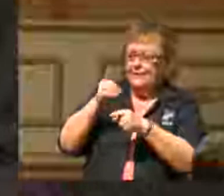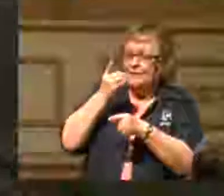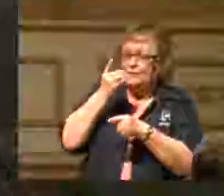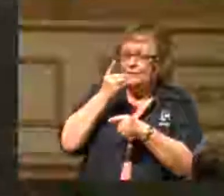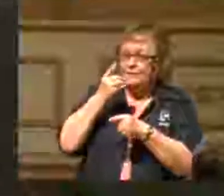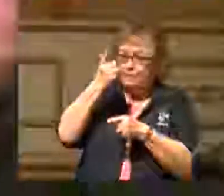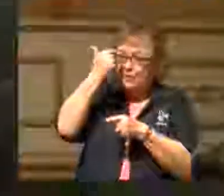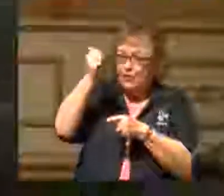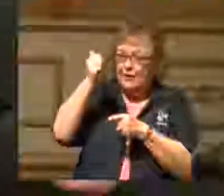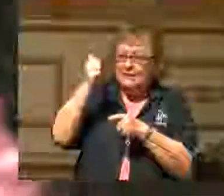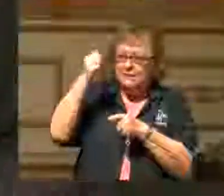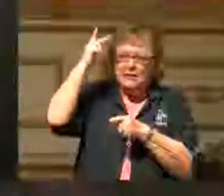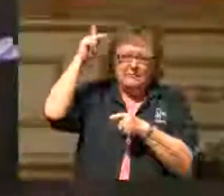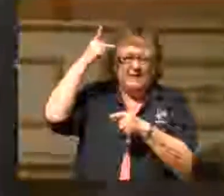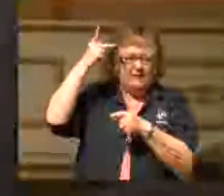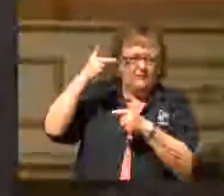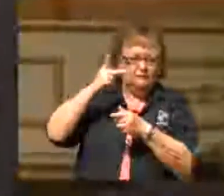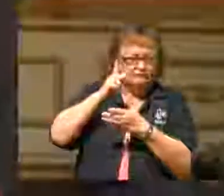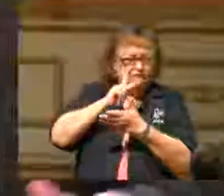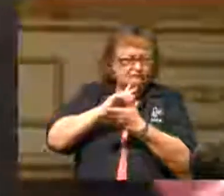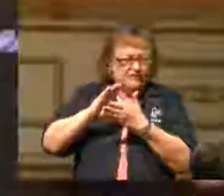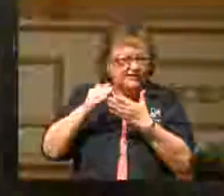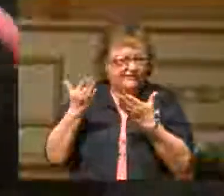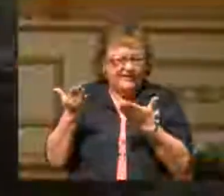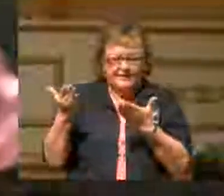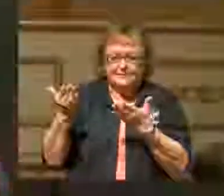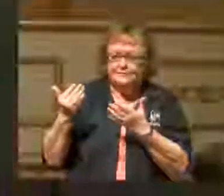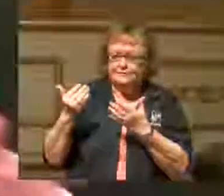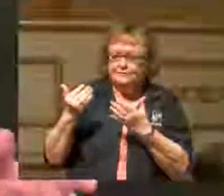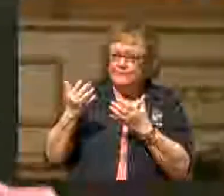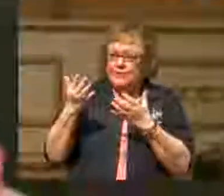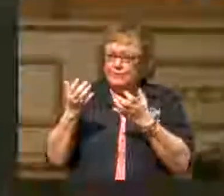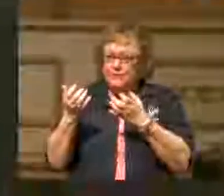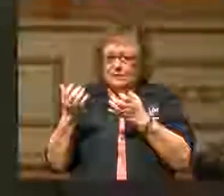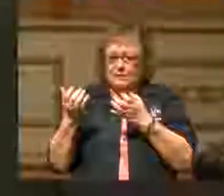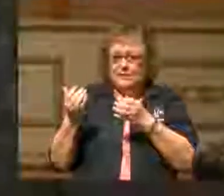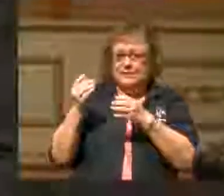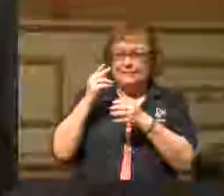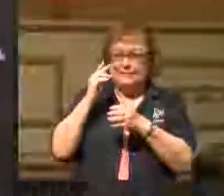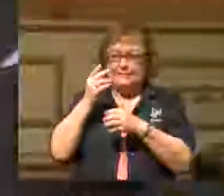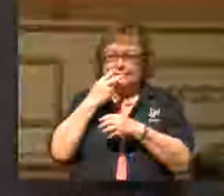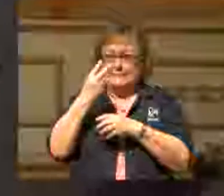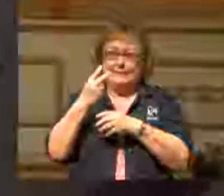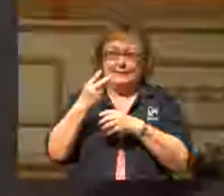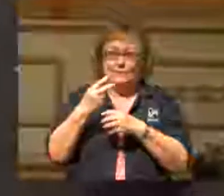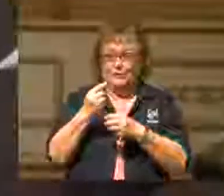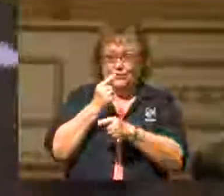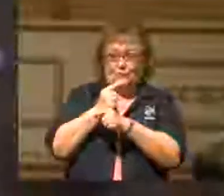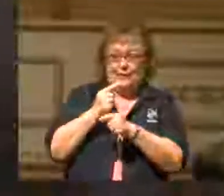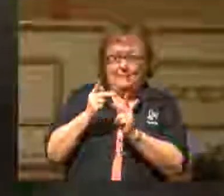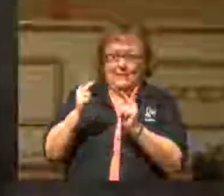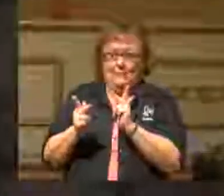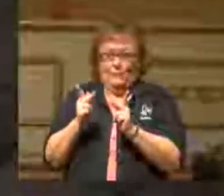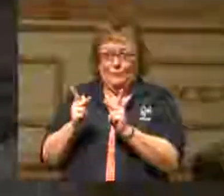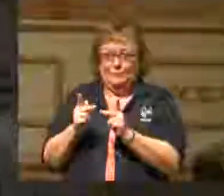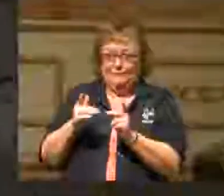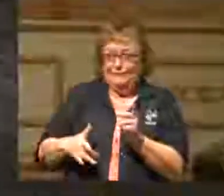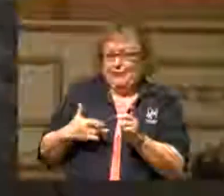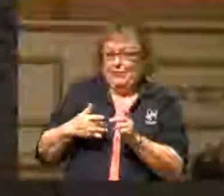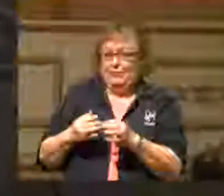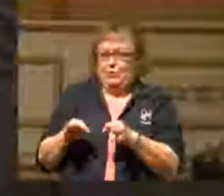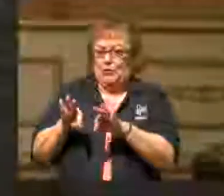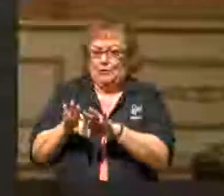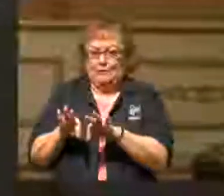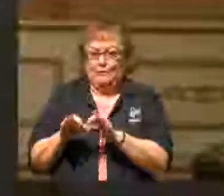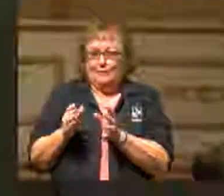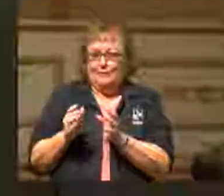because this was kind of a political type of thing, you know, and wanting to try to get with the right people and be seen with the right people. so as there, have you